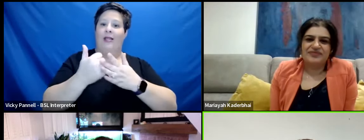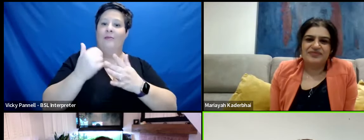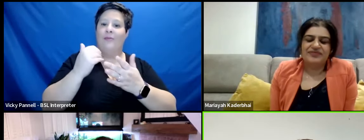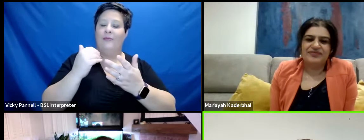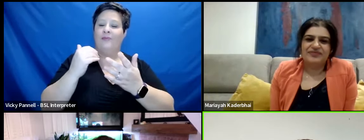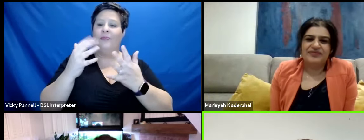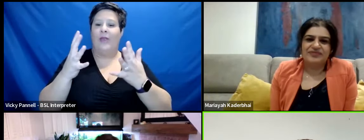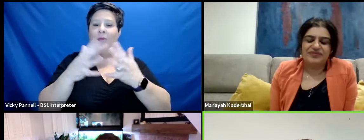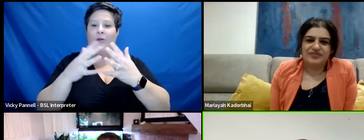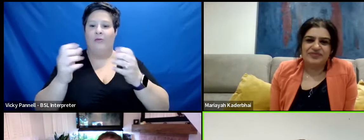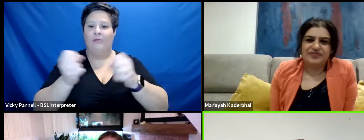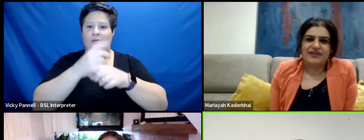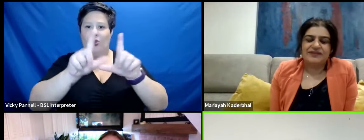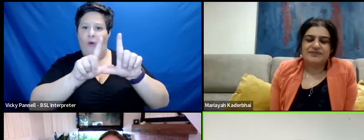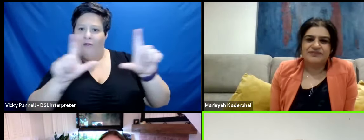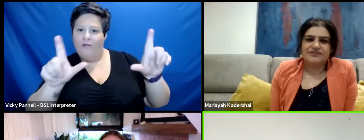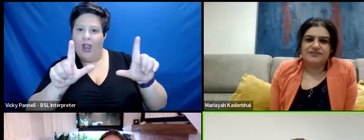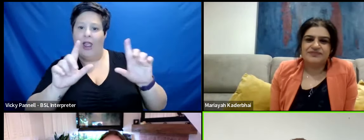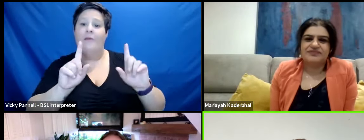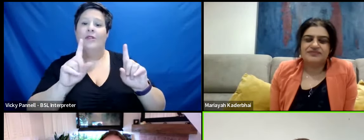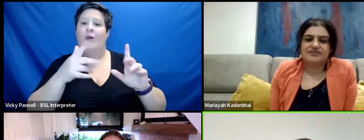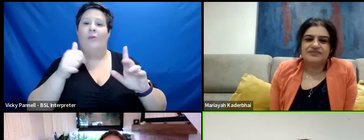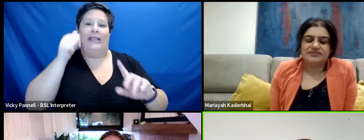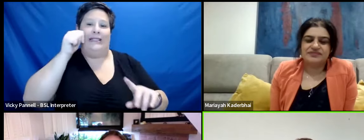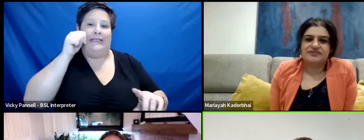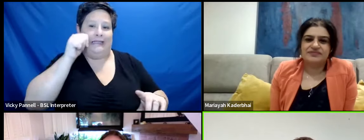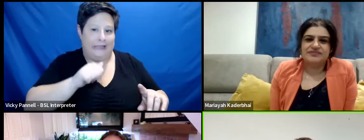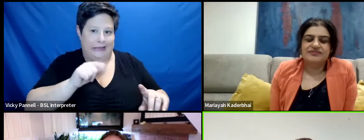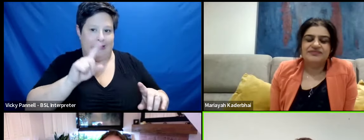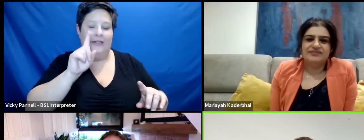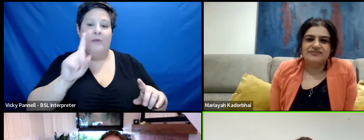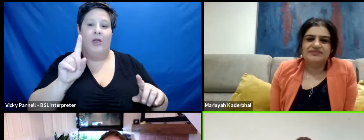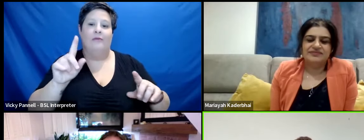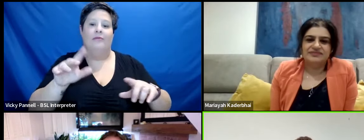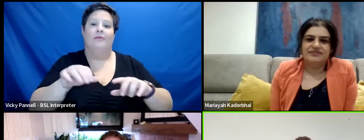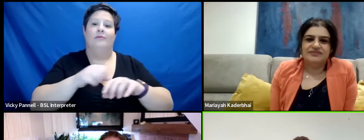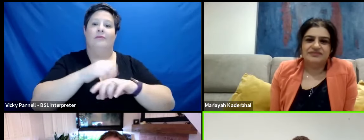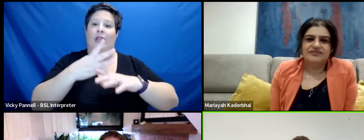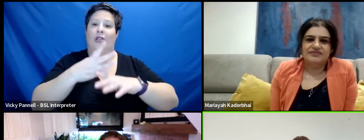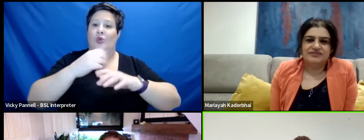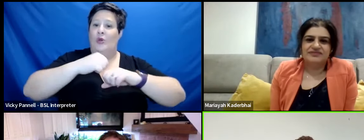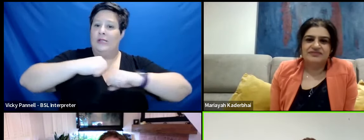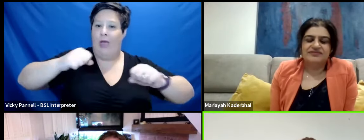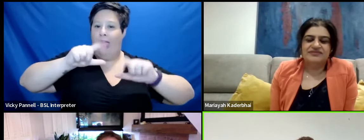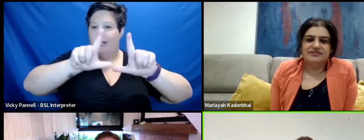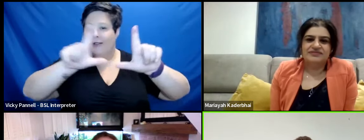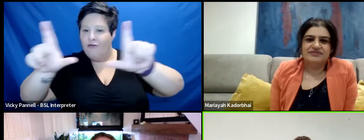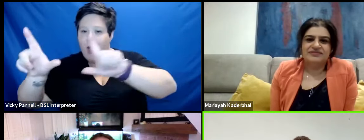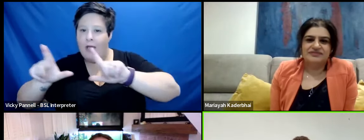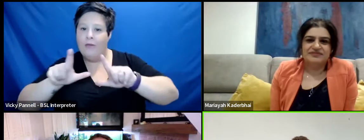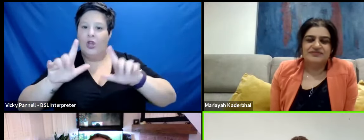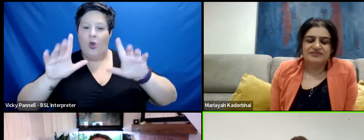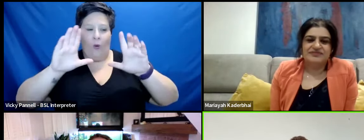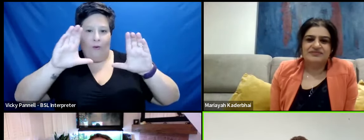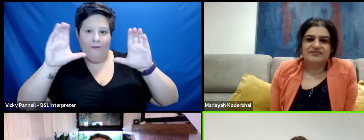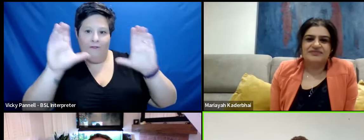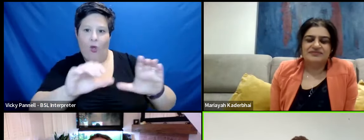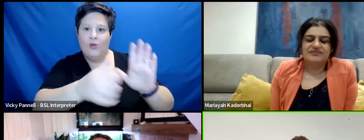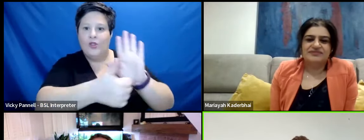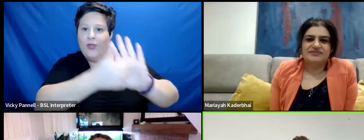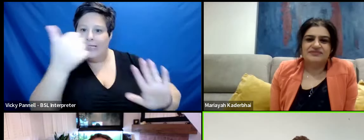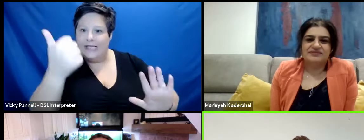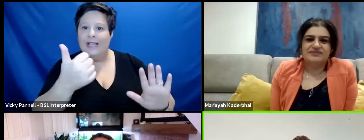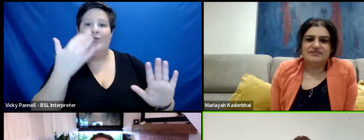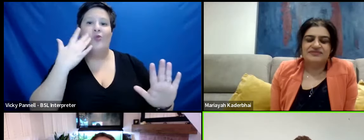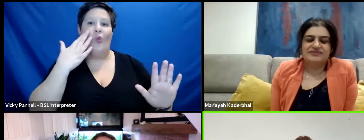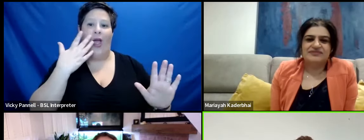know, framing it in a certain way. And I don't mean cheating it, but just giving it space when it needed space and not focusing on his skill set when